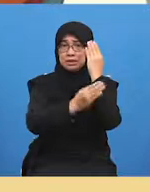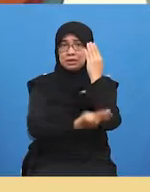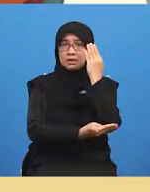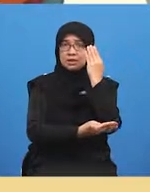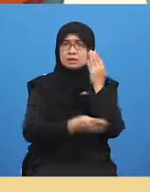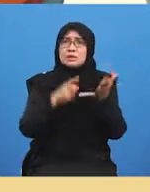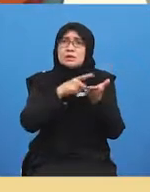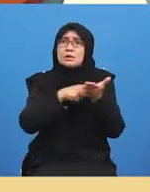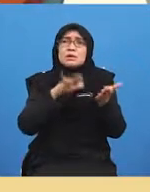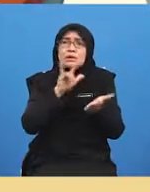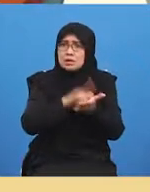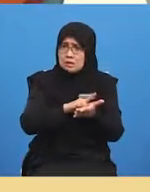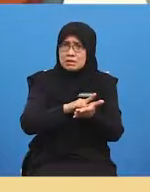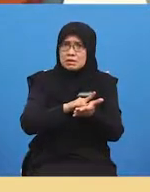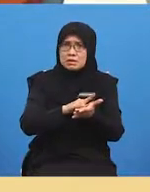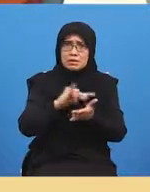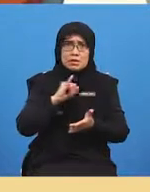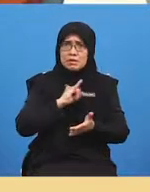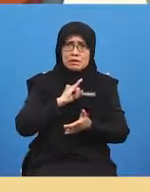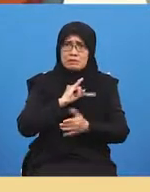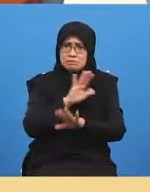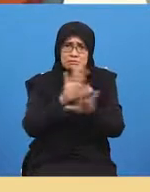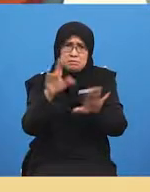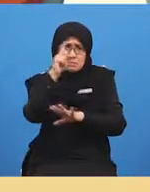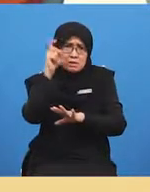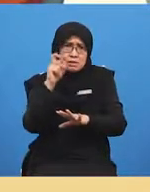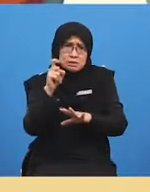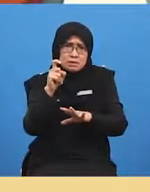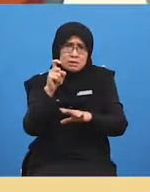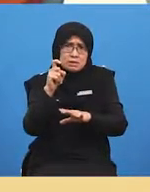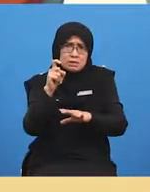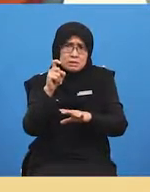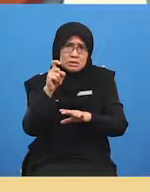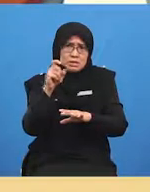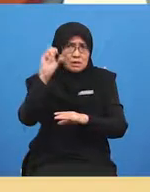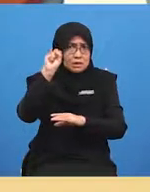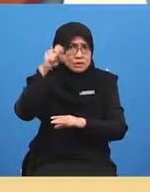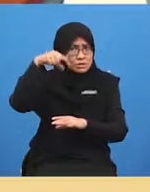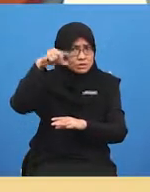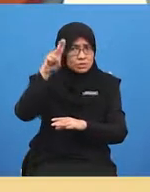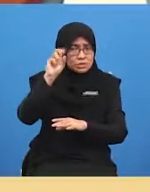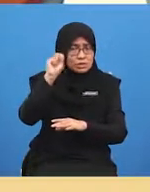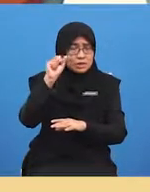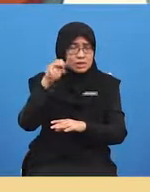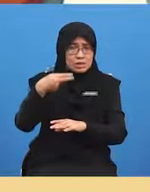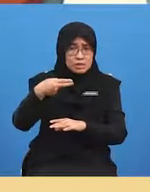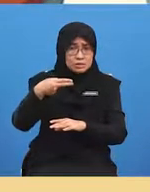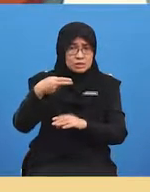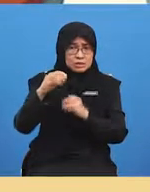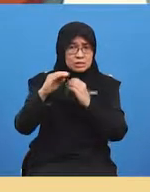what's that i didn't ask to get that oh this is for me